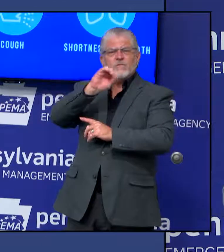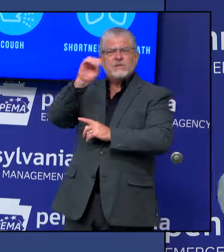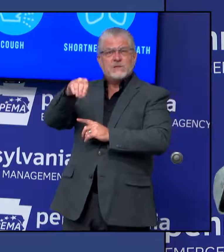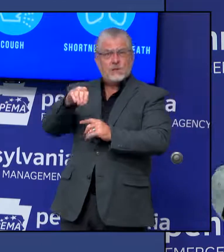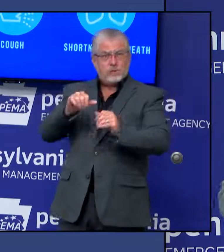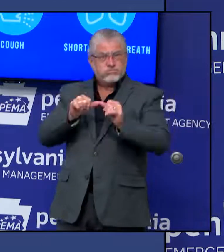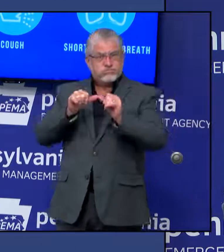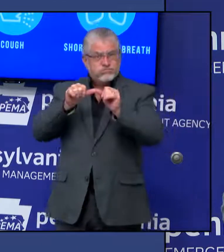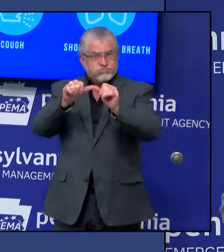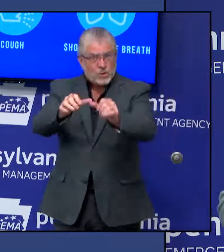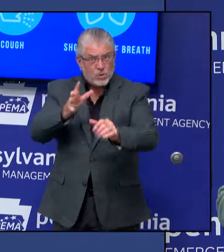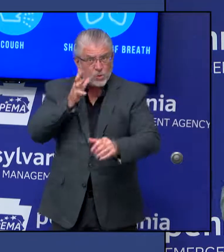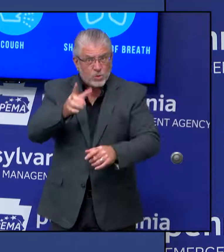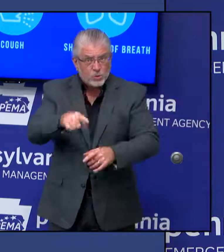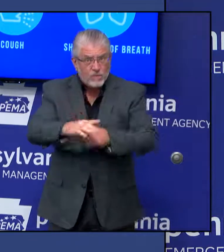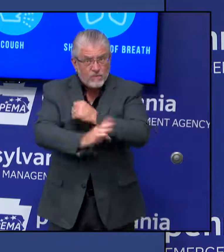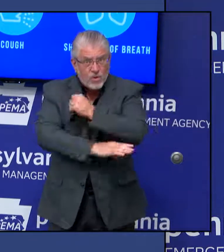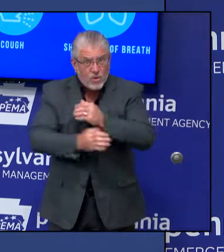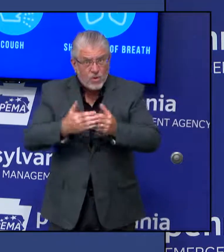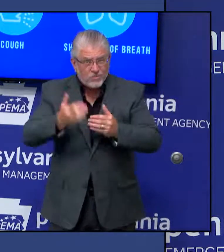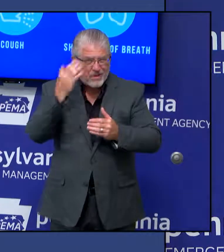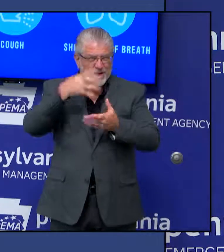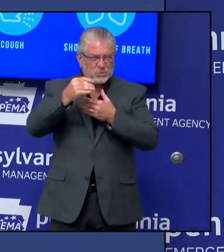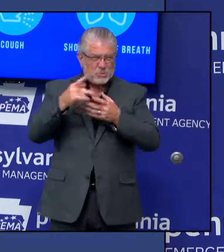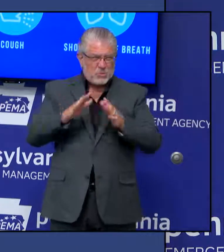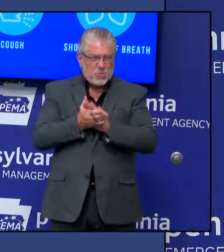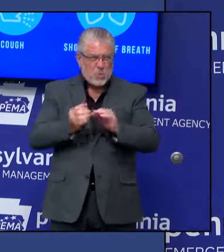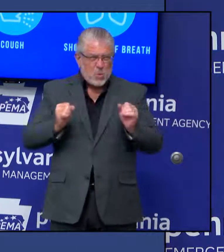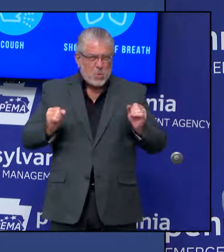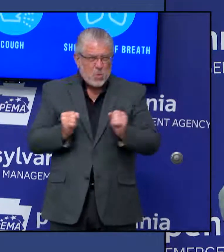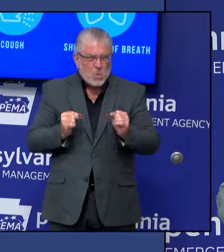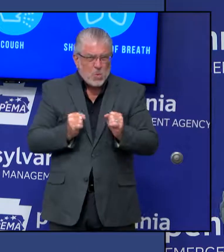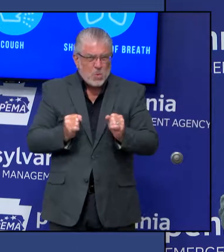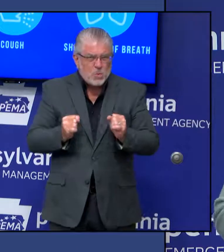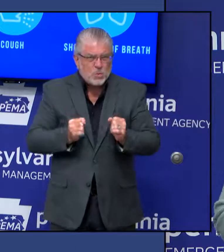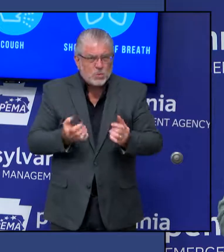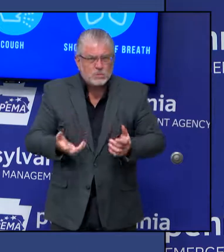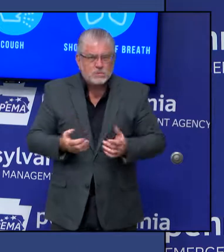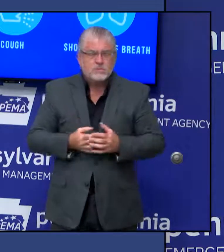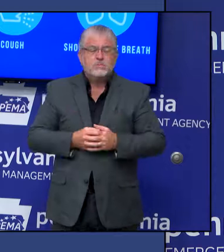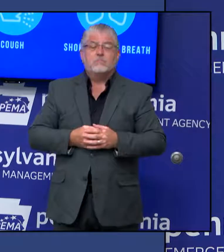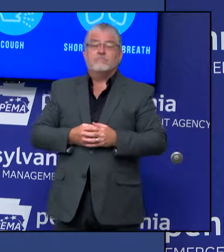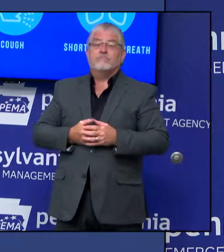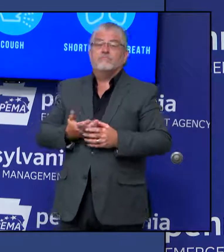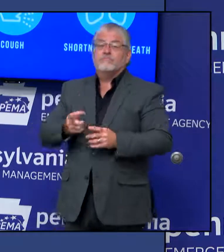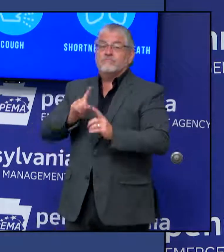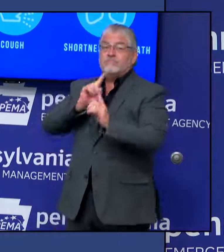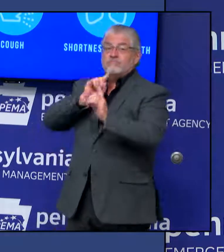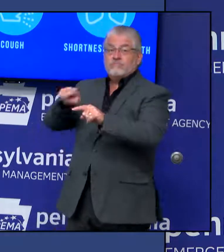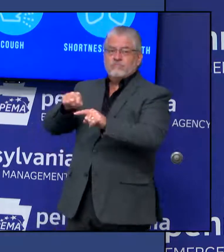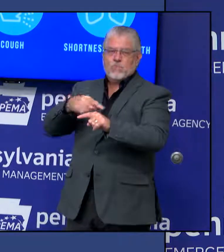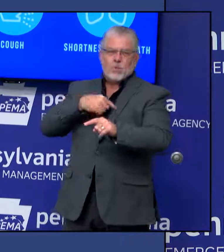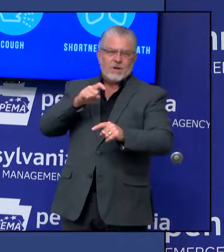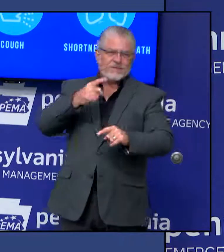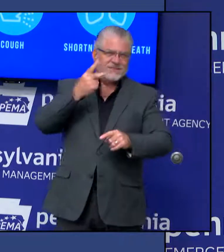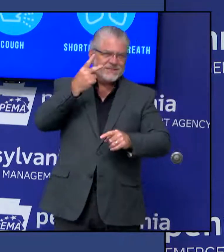We'll see. mean, right now we're taking this step. So, it's the self-certification protocols and